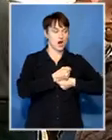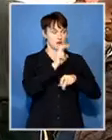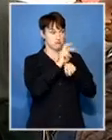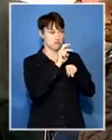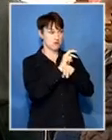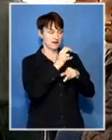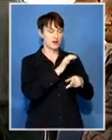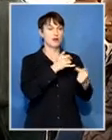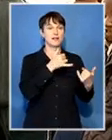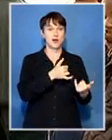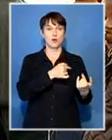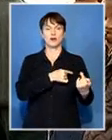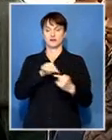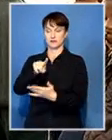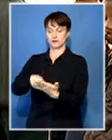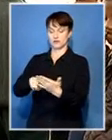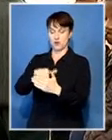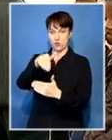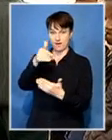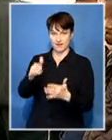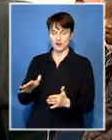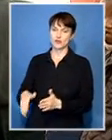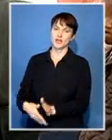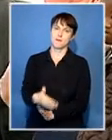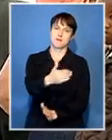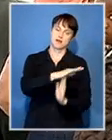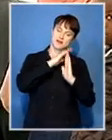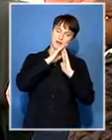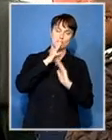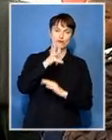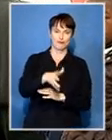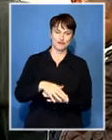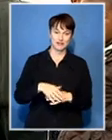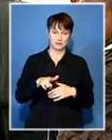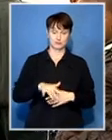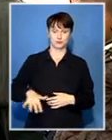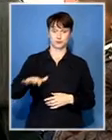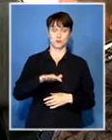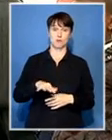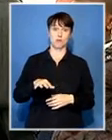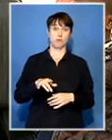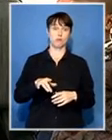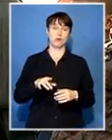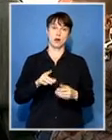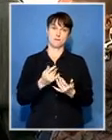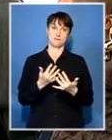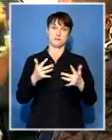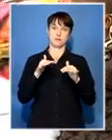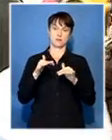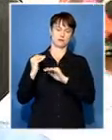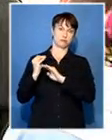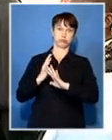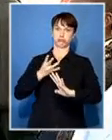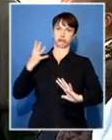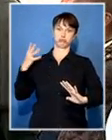do cast their vote we are at Mlungisi Township at Kenjana Hall this is the biggest voting station here in terms of numbers and